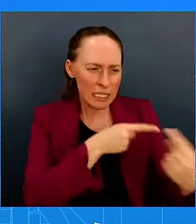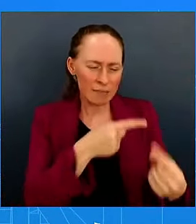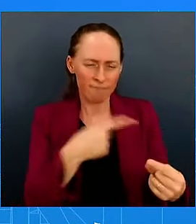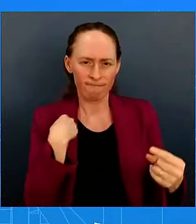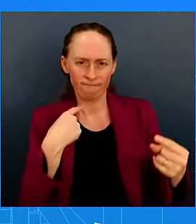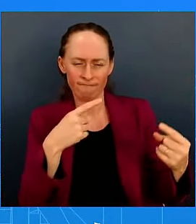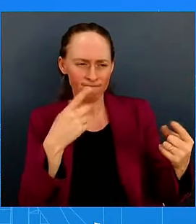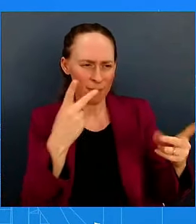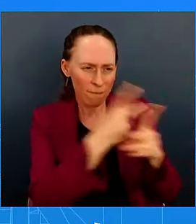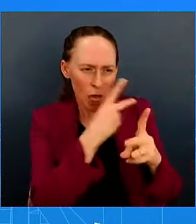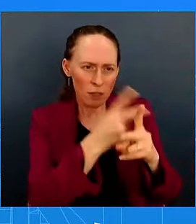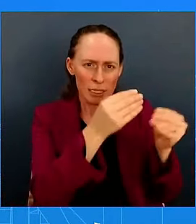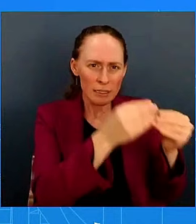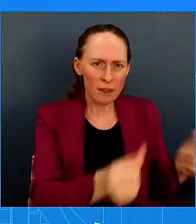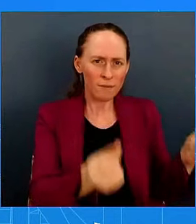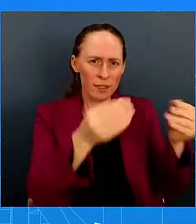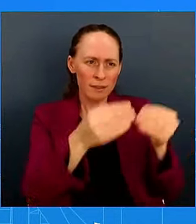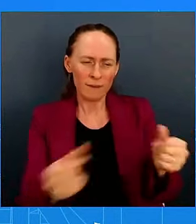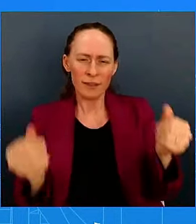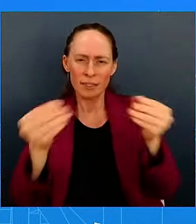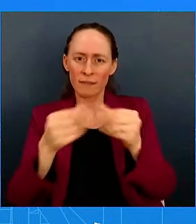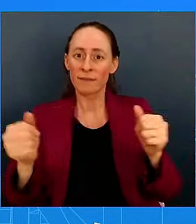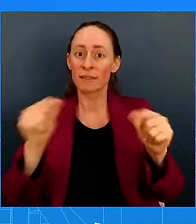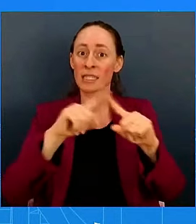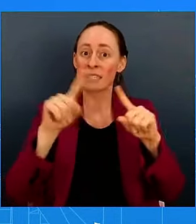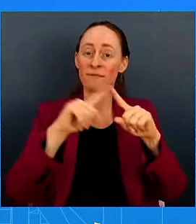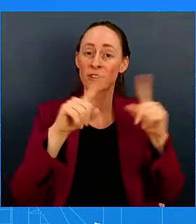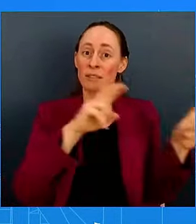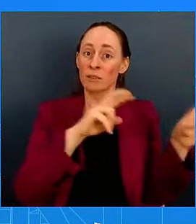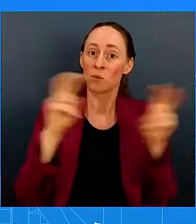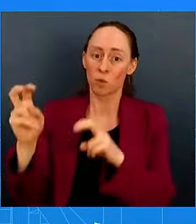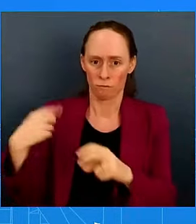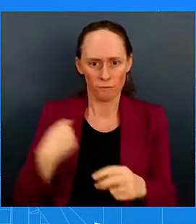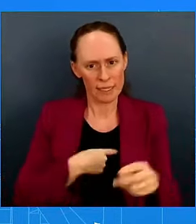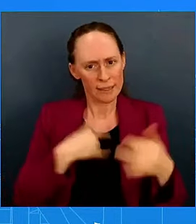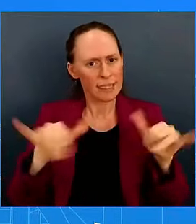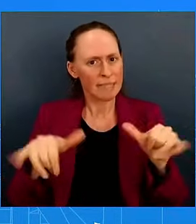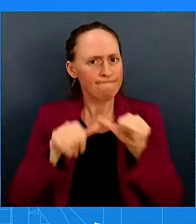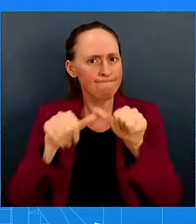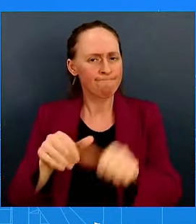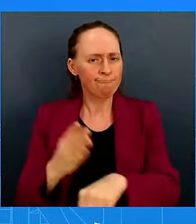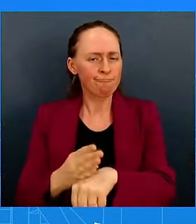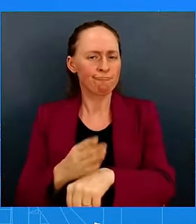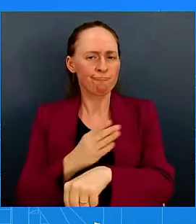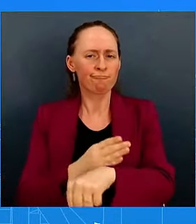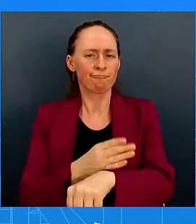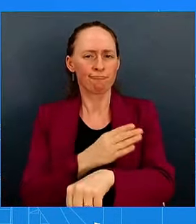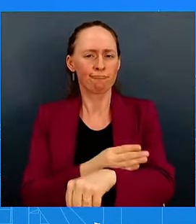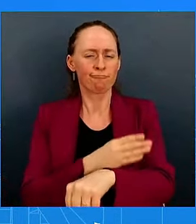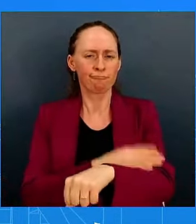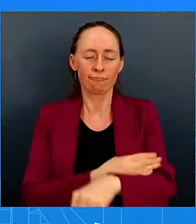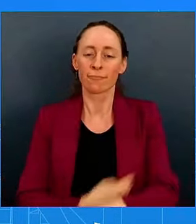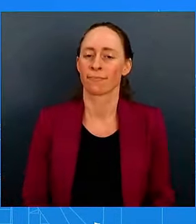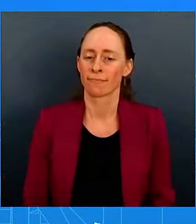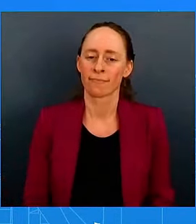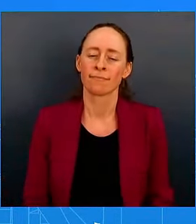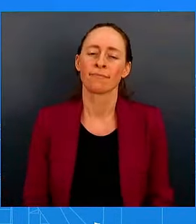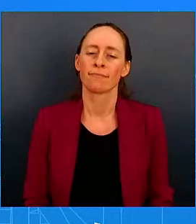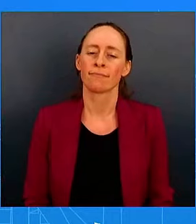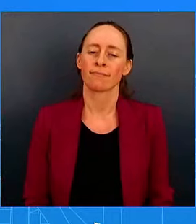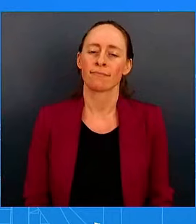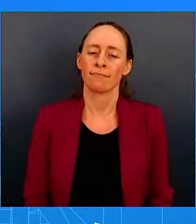so this is progress, and this shows. I think what we saw from the Fed today shows how far we've come.